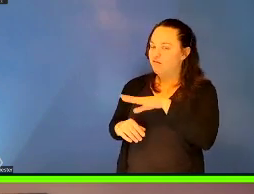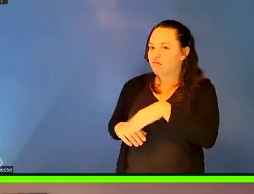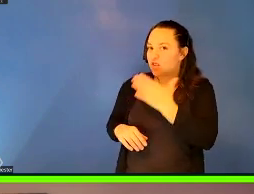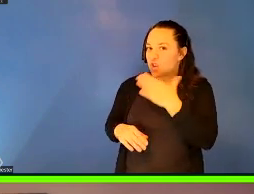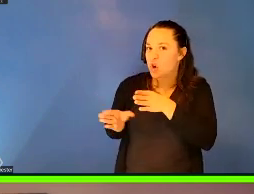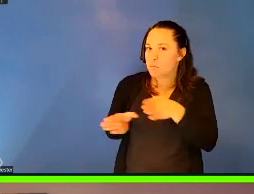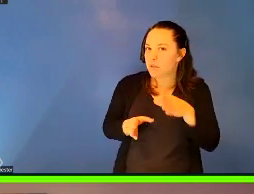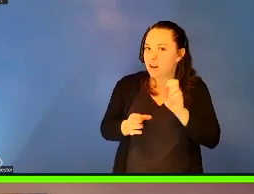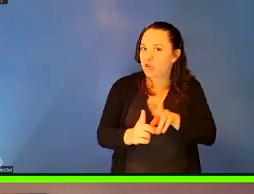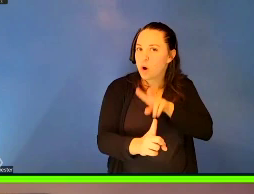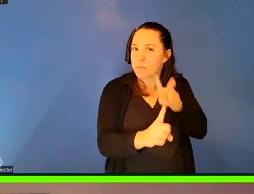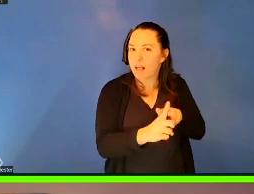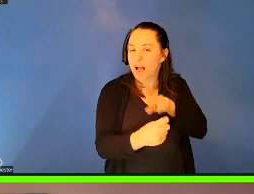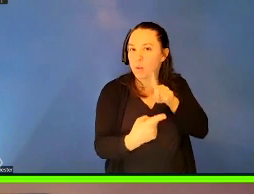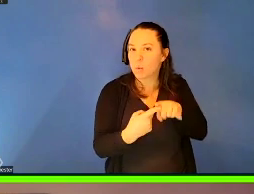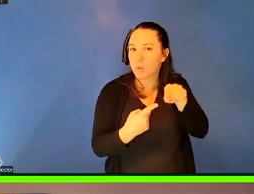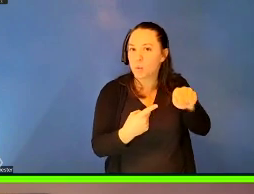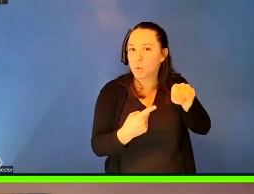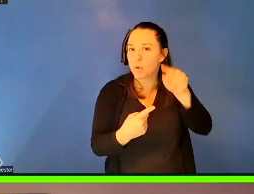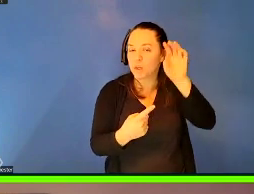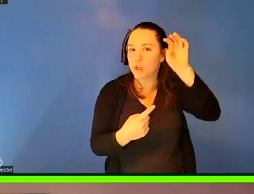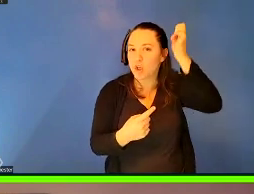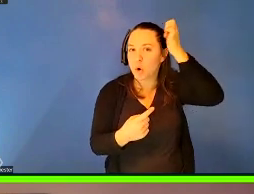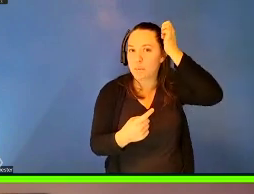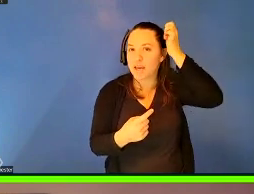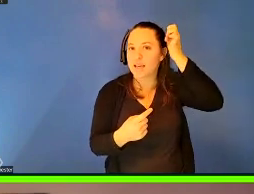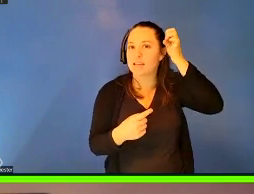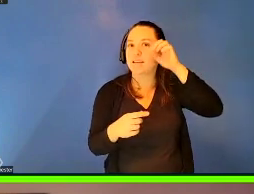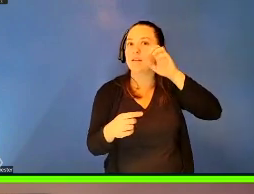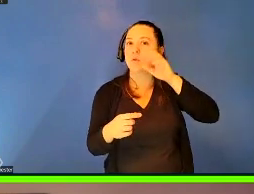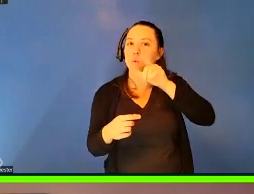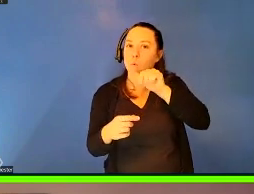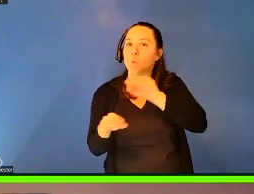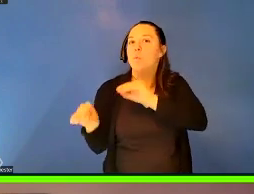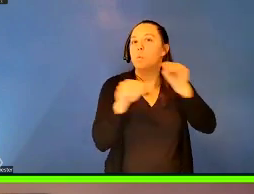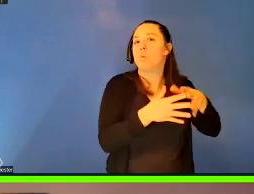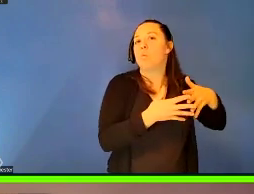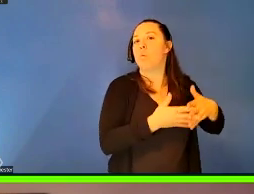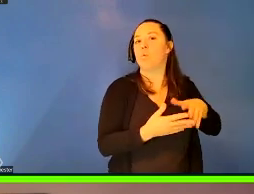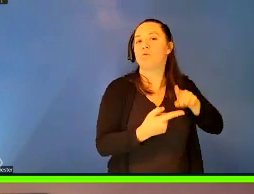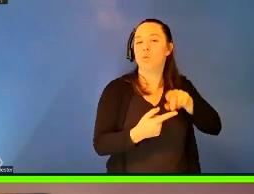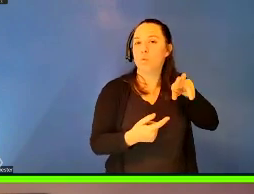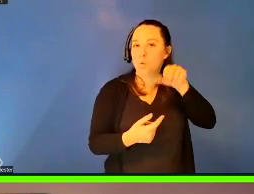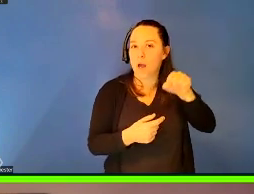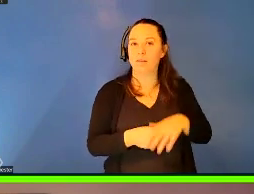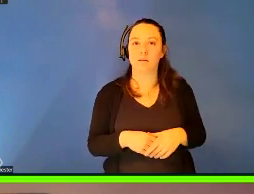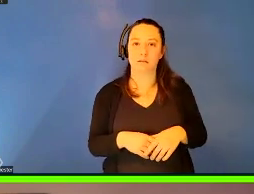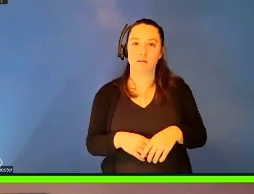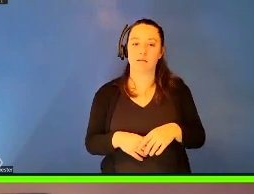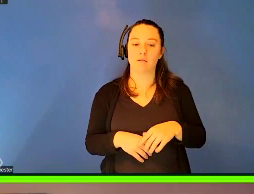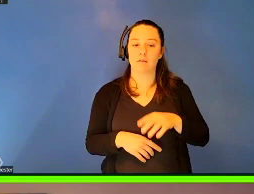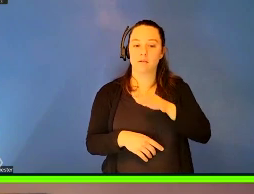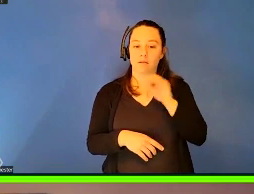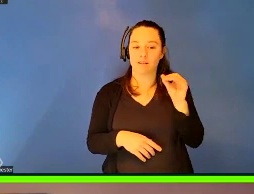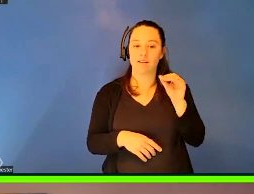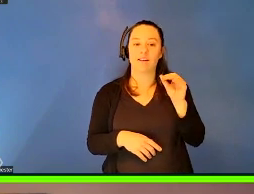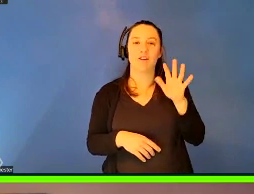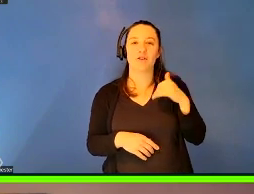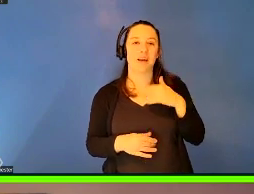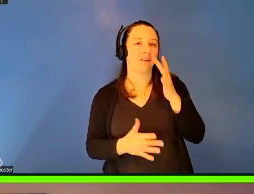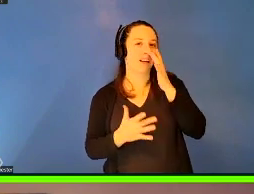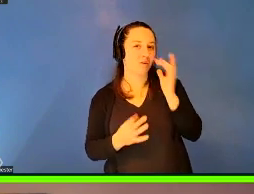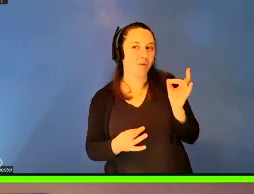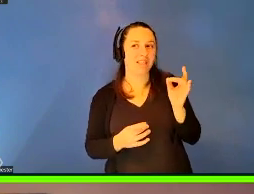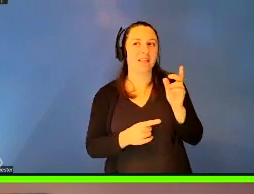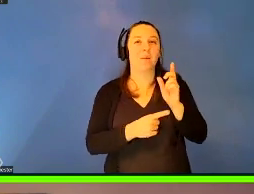to, to Europeans immigrating to the United States, at which point, there's this interesting moment in,